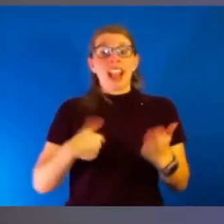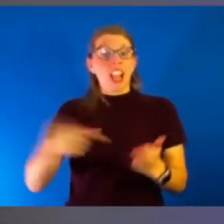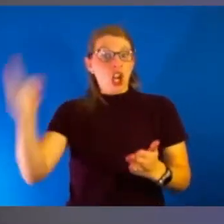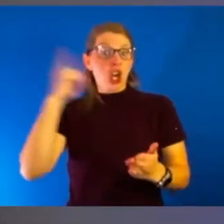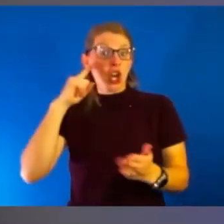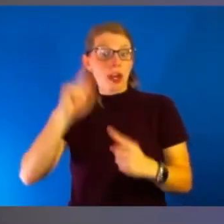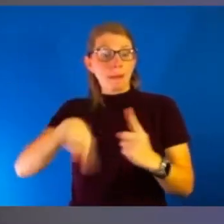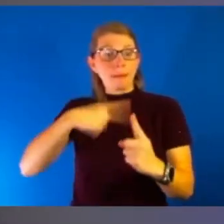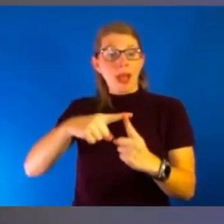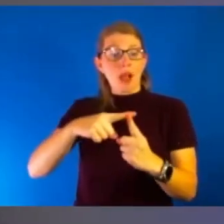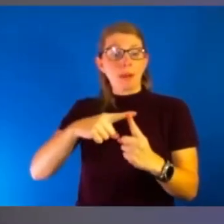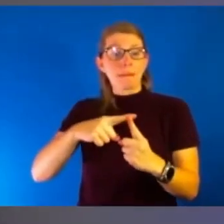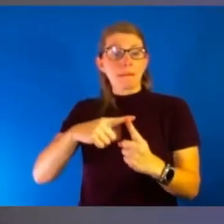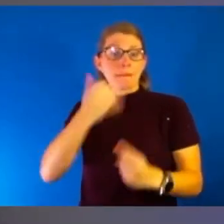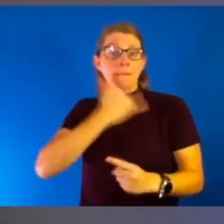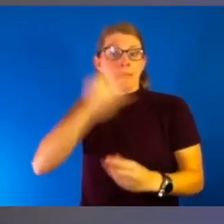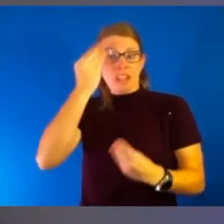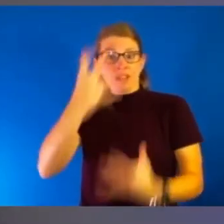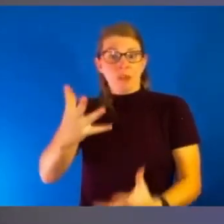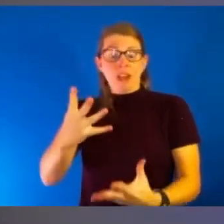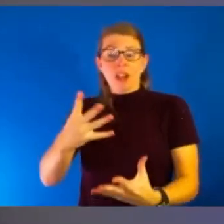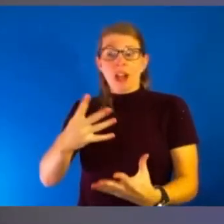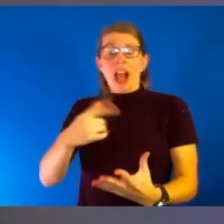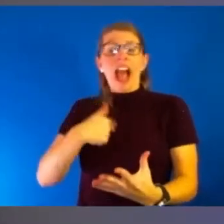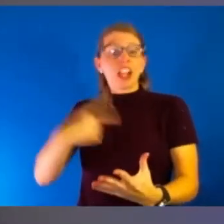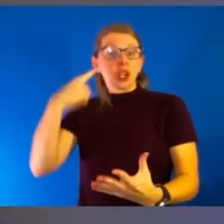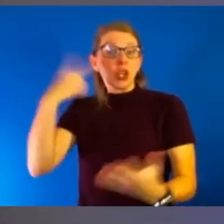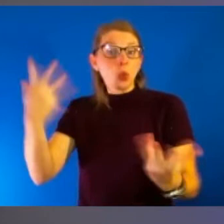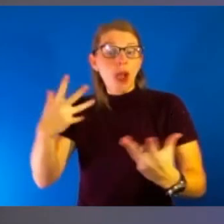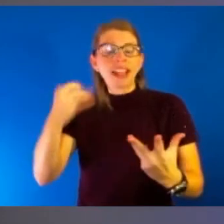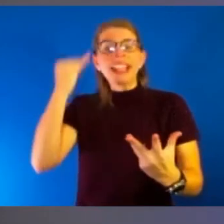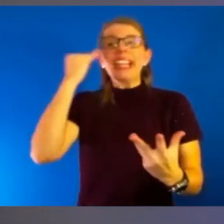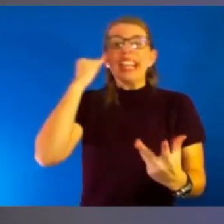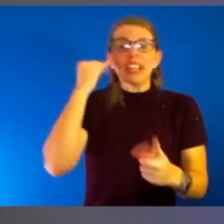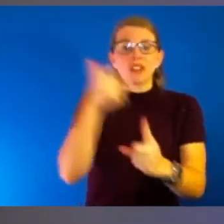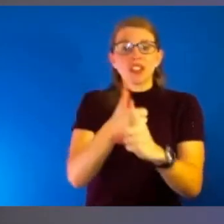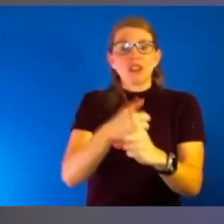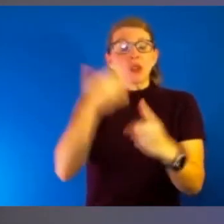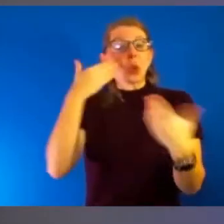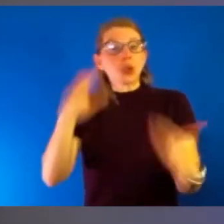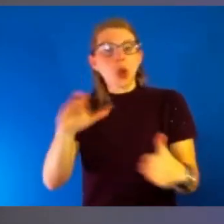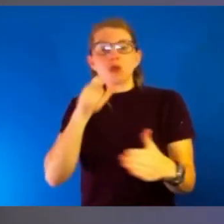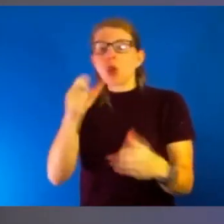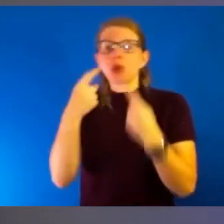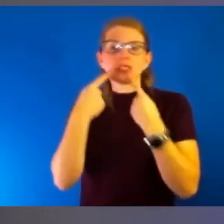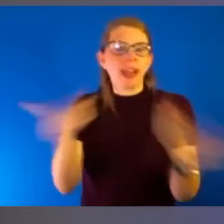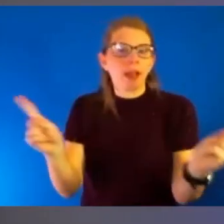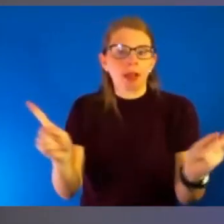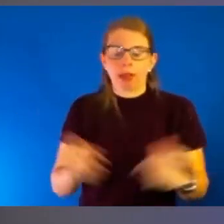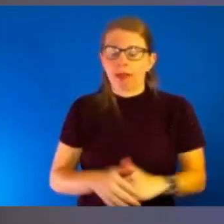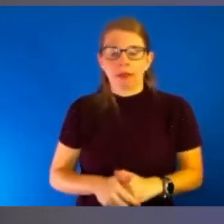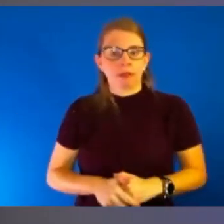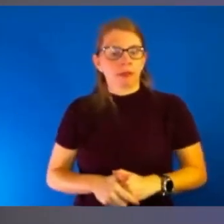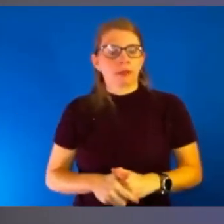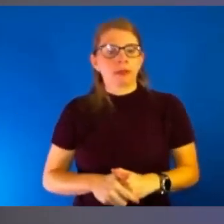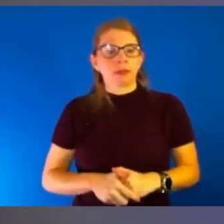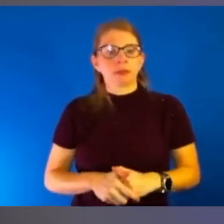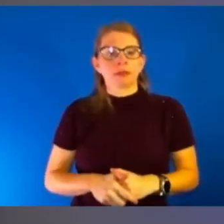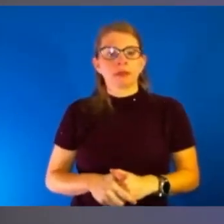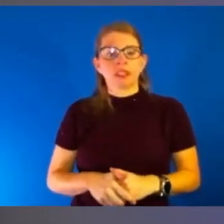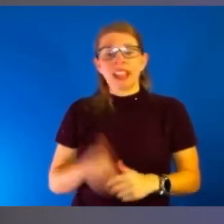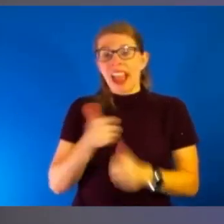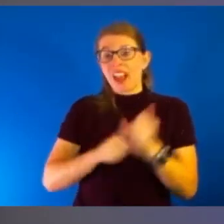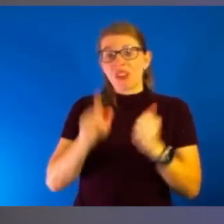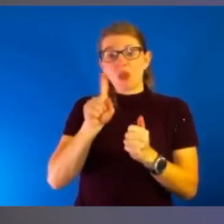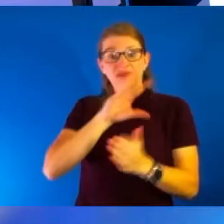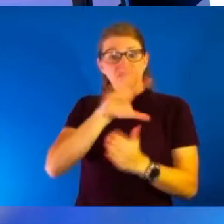sure, don't share. Um, I think, uh, you know, we tend to feel like maybe we can't crack that, but everybody can play a role. If you're not sure,